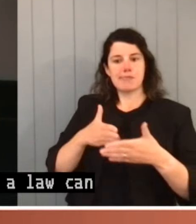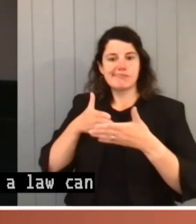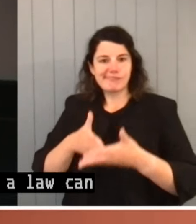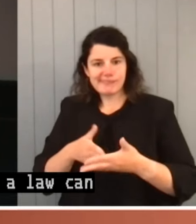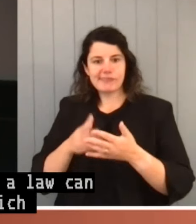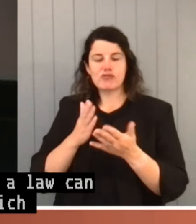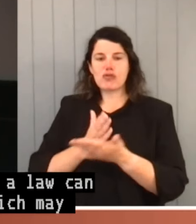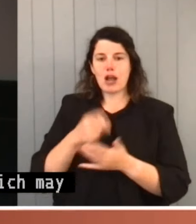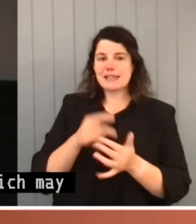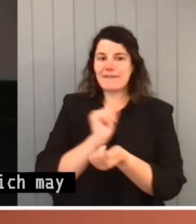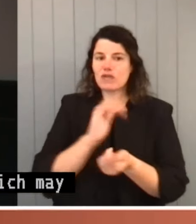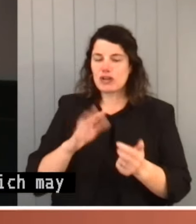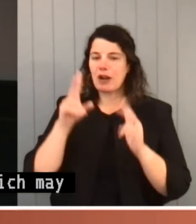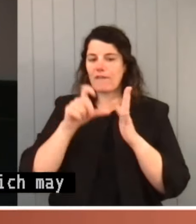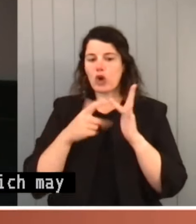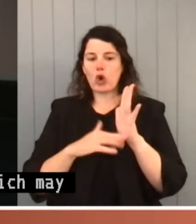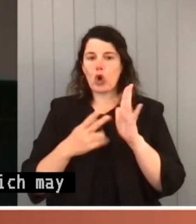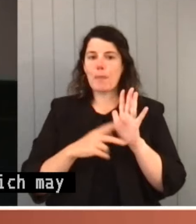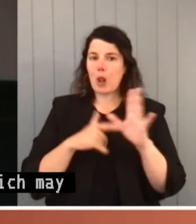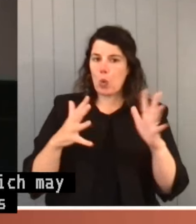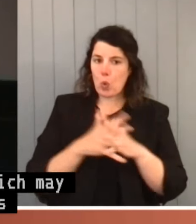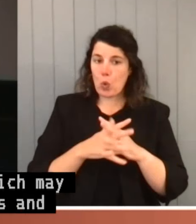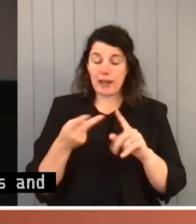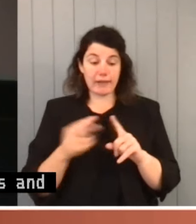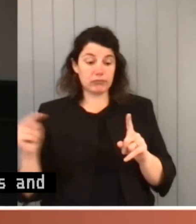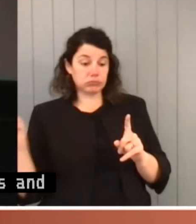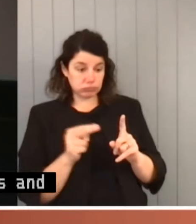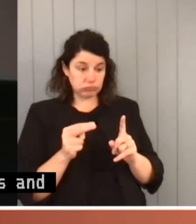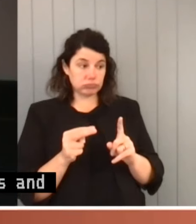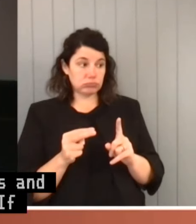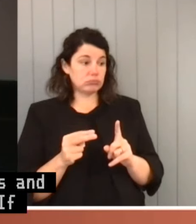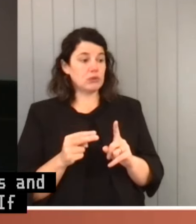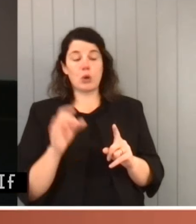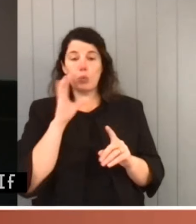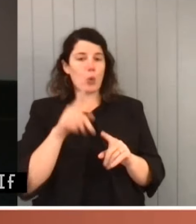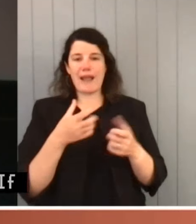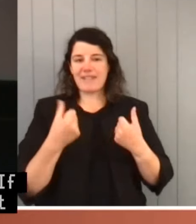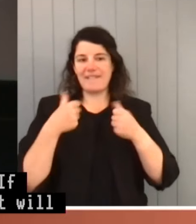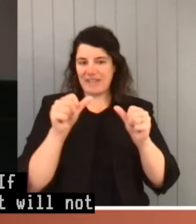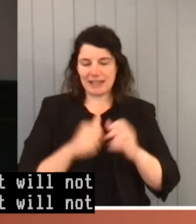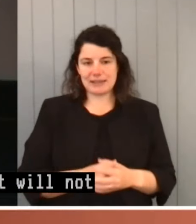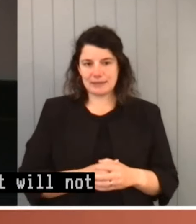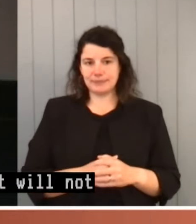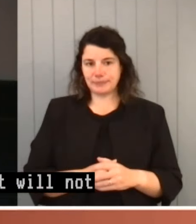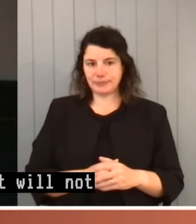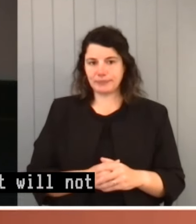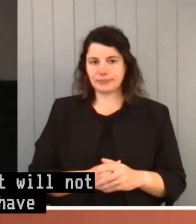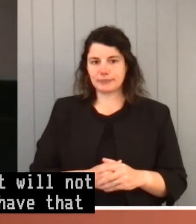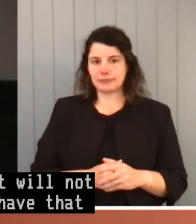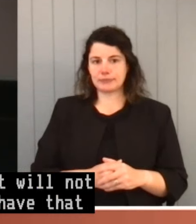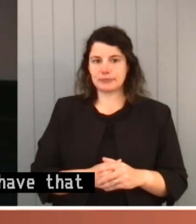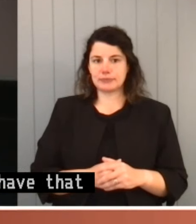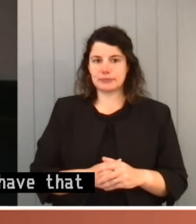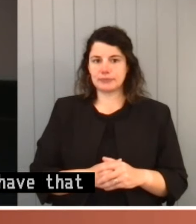at common law. If interpreted another way, it will not have that effect or will have that effect to a lesser extent. And it's a well